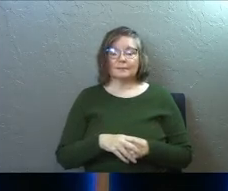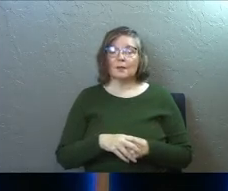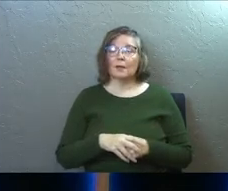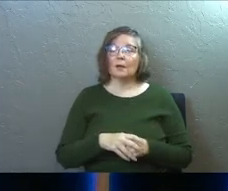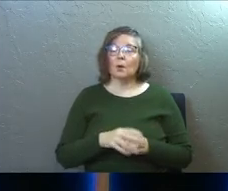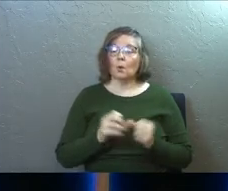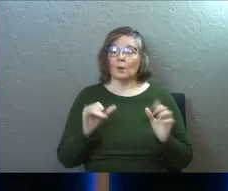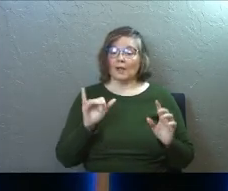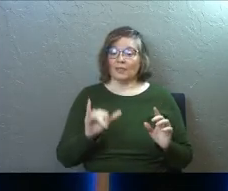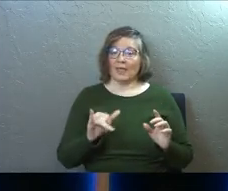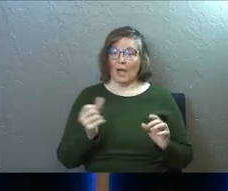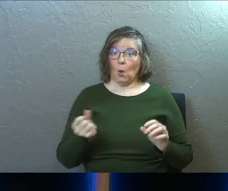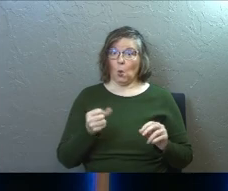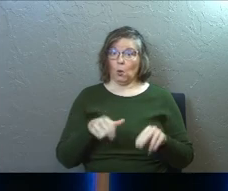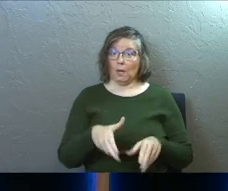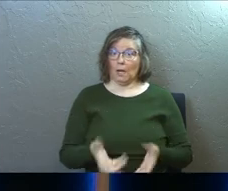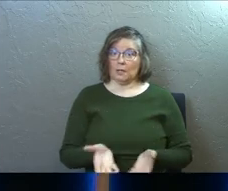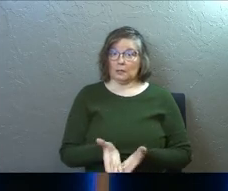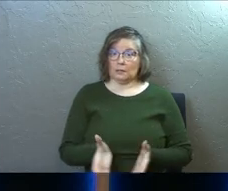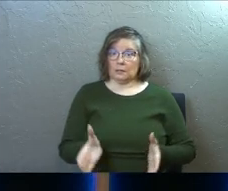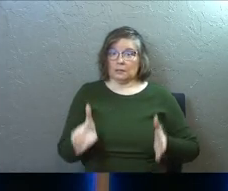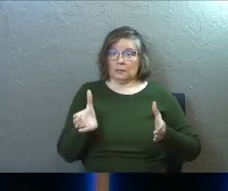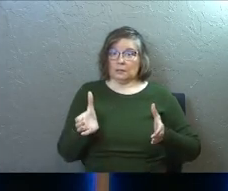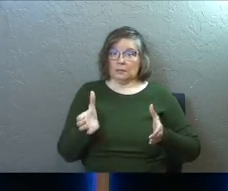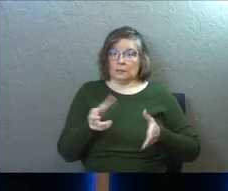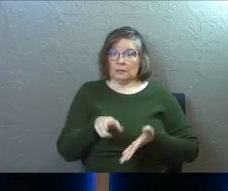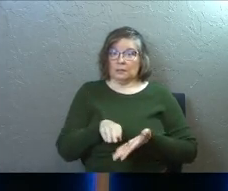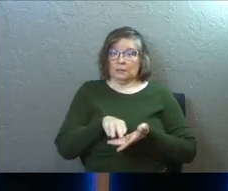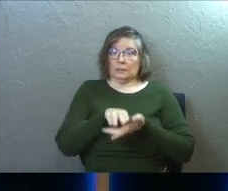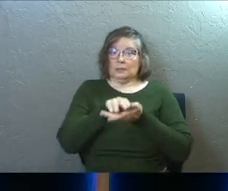Without that holding us up, we're done.